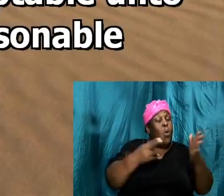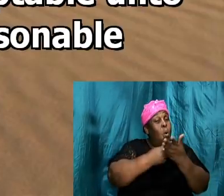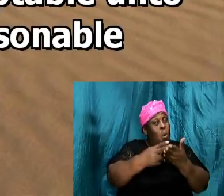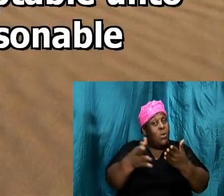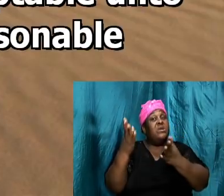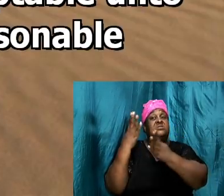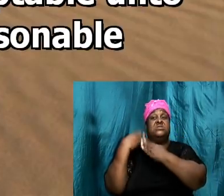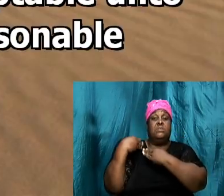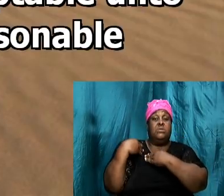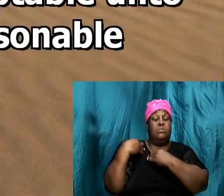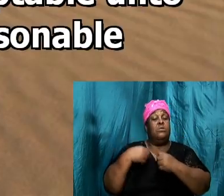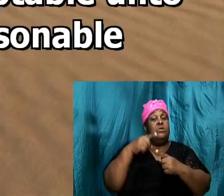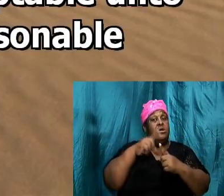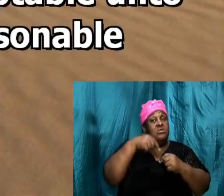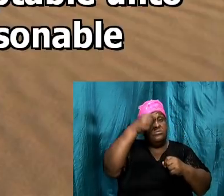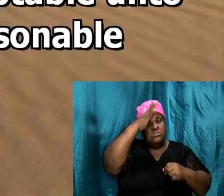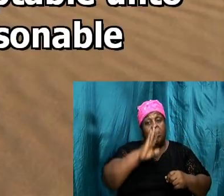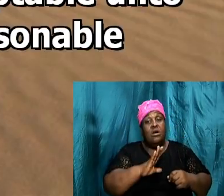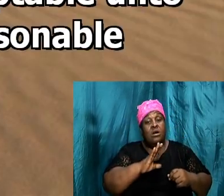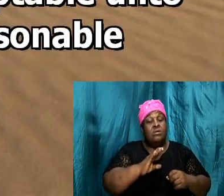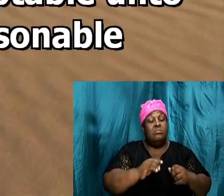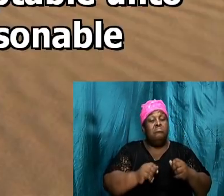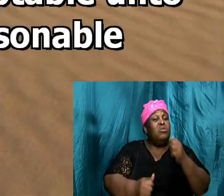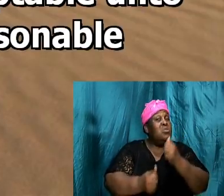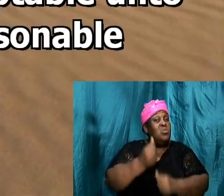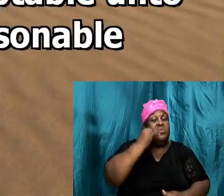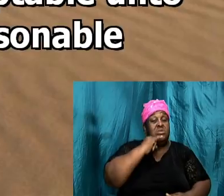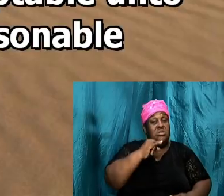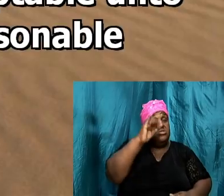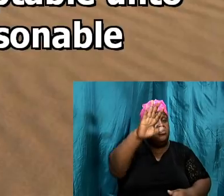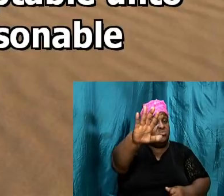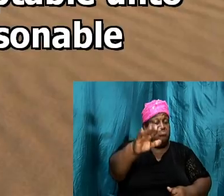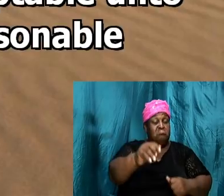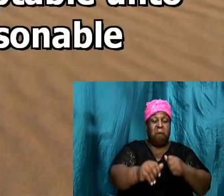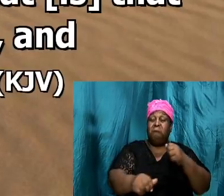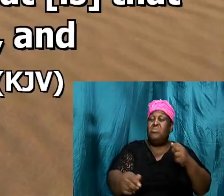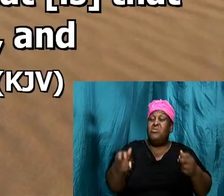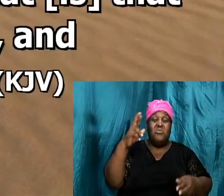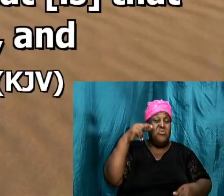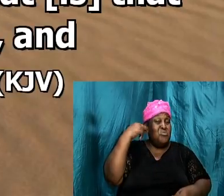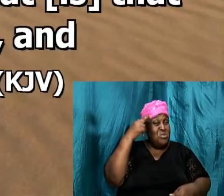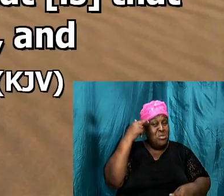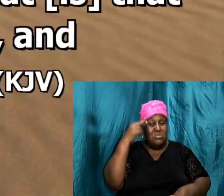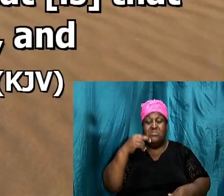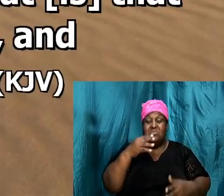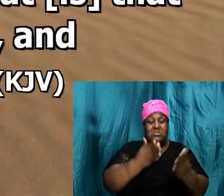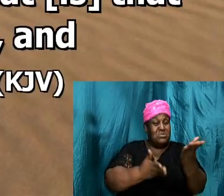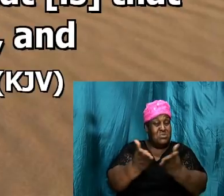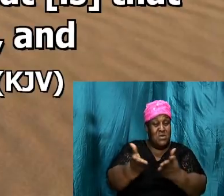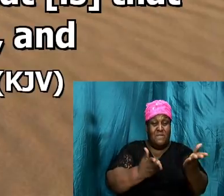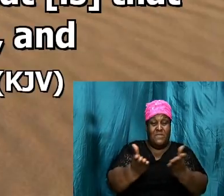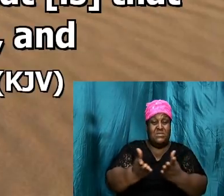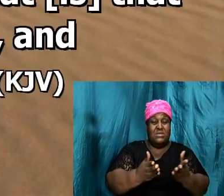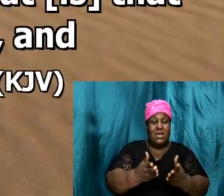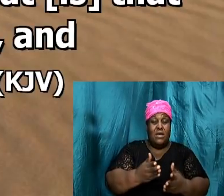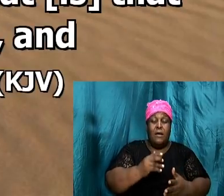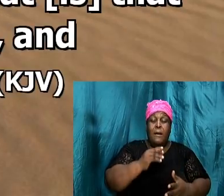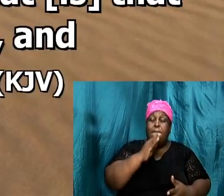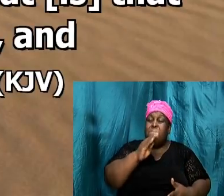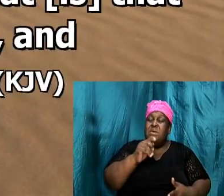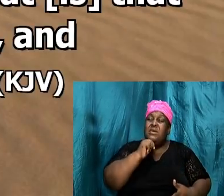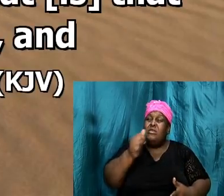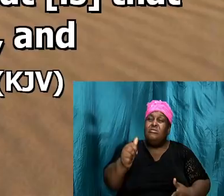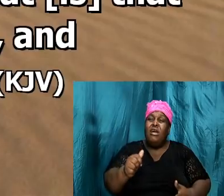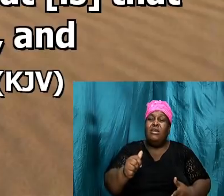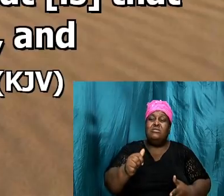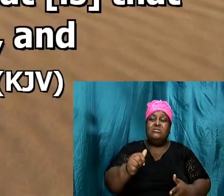unto God, which is your reasonable service. And be not conformed to this